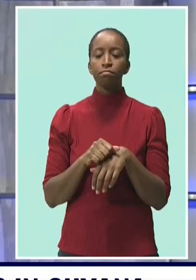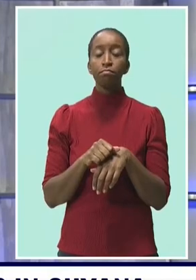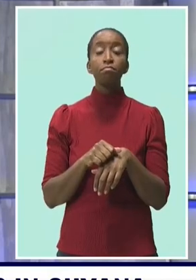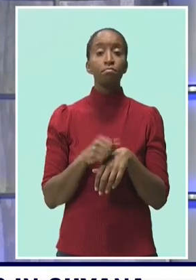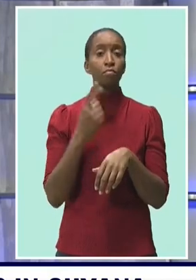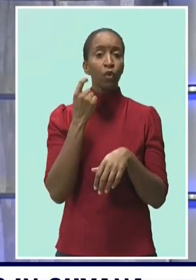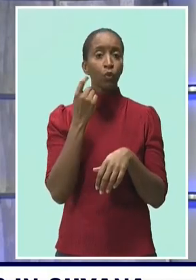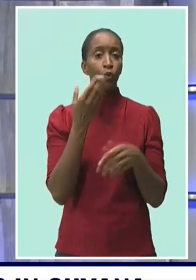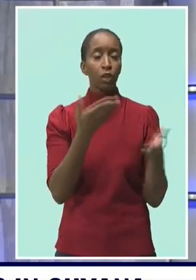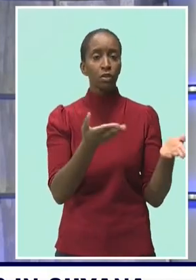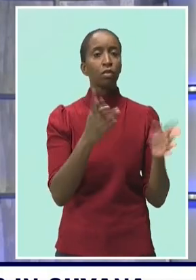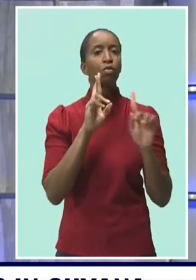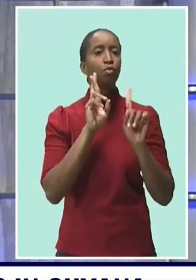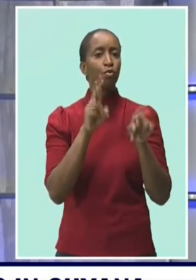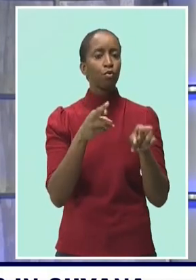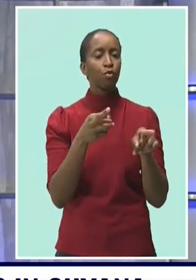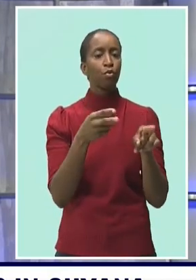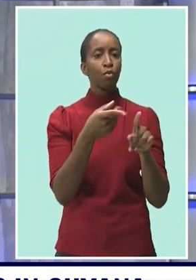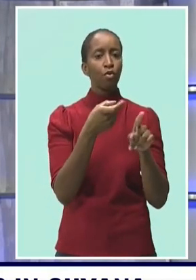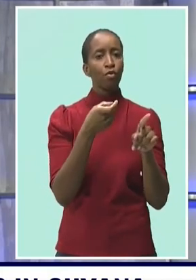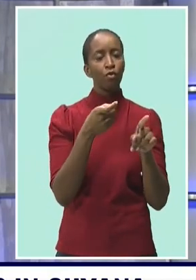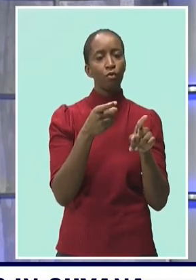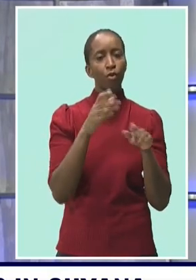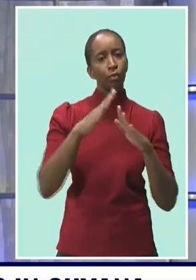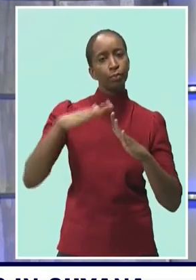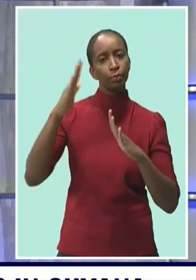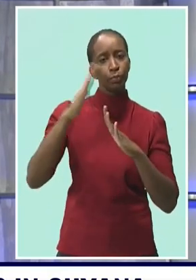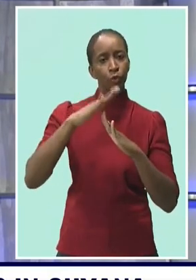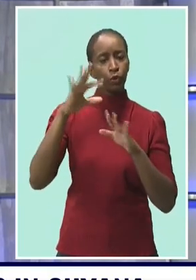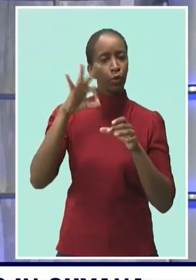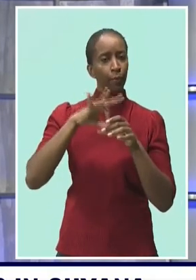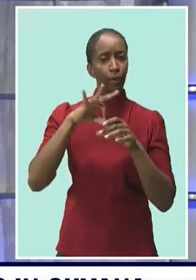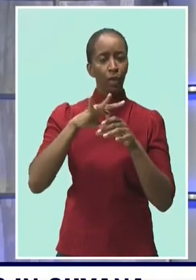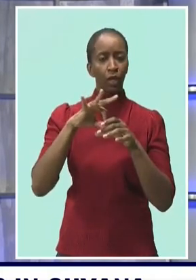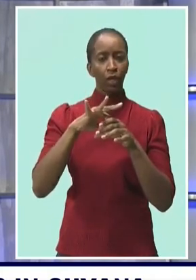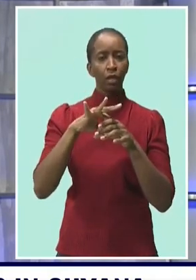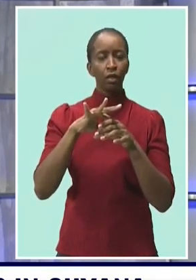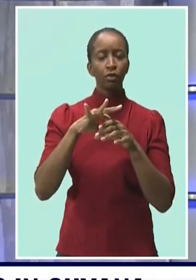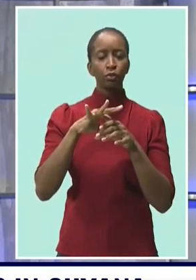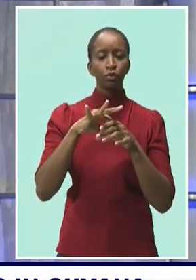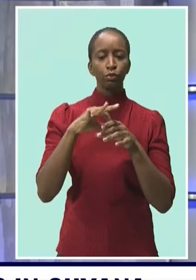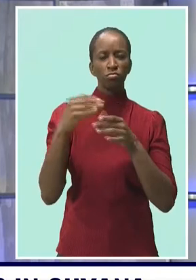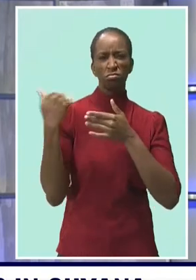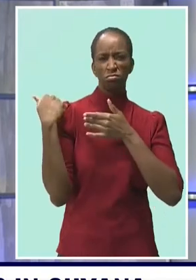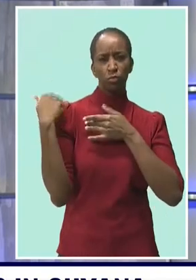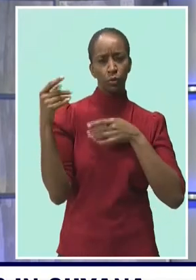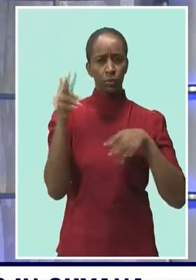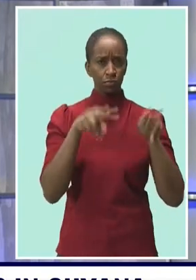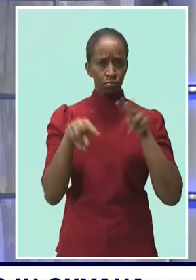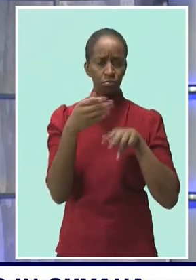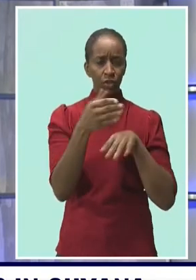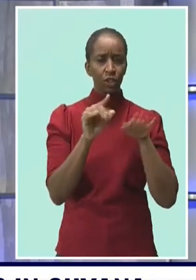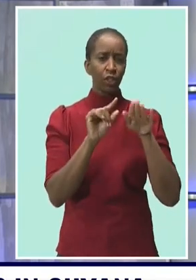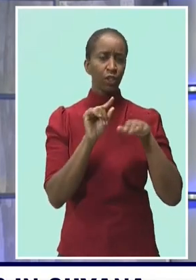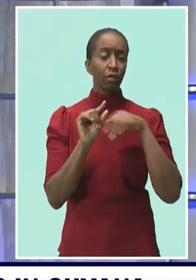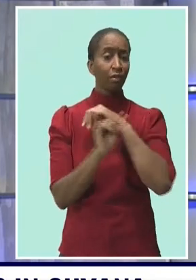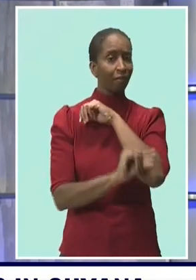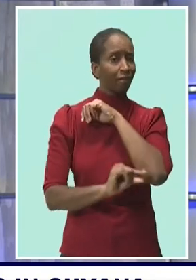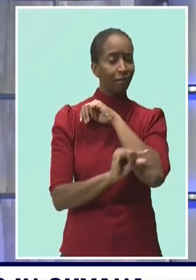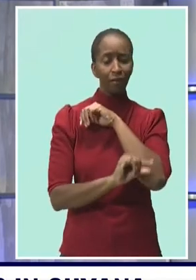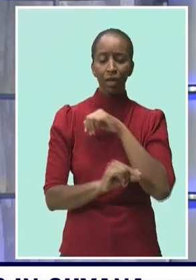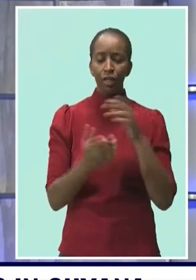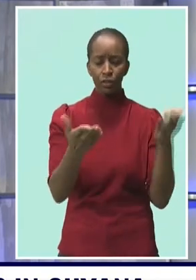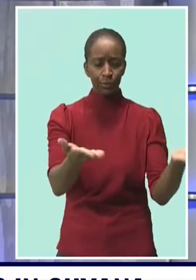by the Chief Elections Officer to the Guyana Elections Commission. Ms. Motley decried attempts to declare the election after the Chief